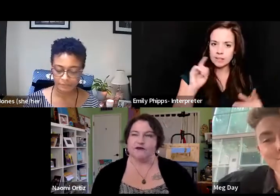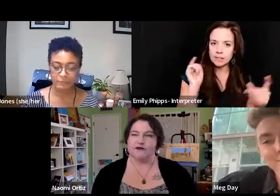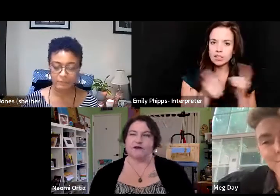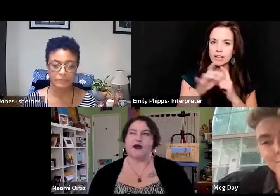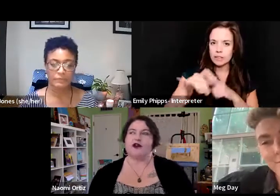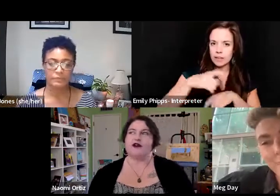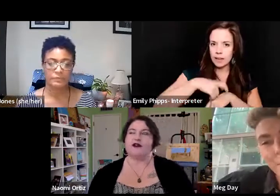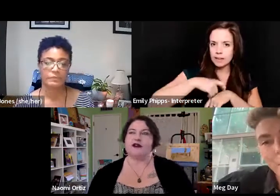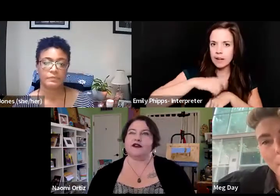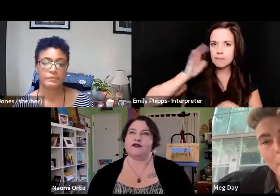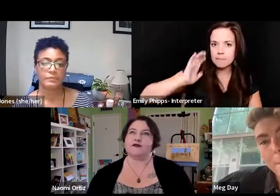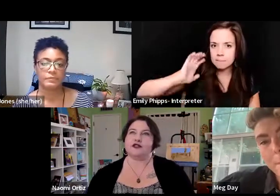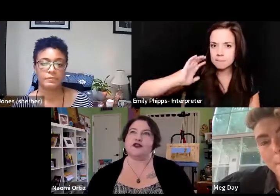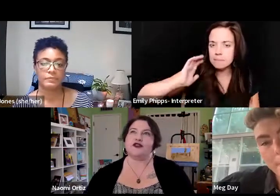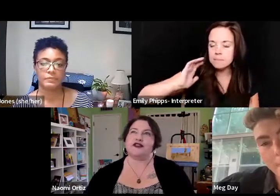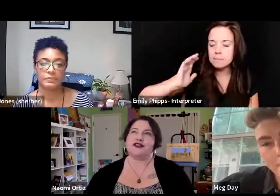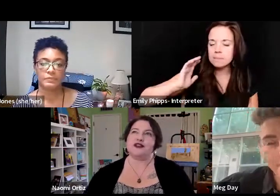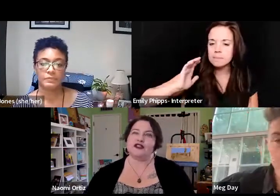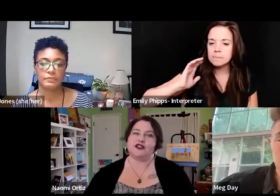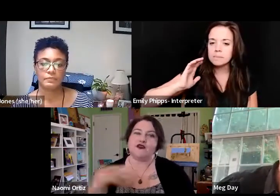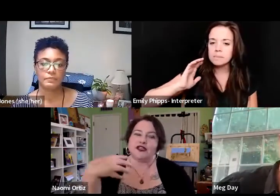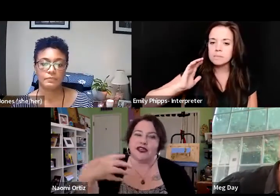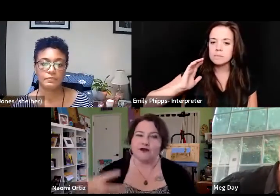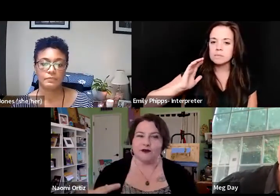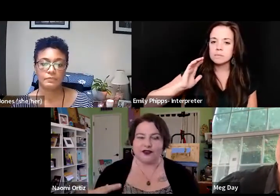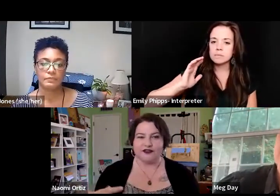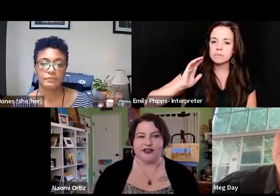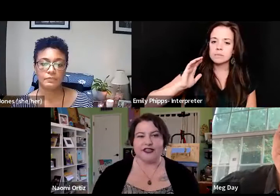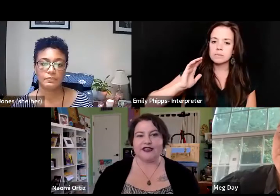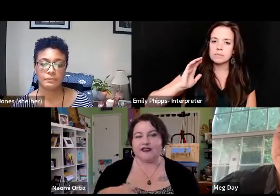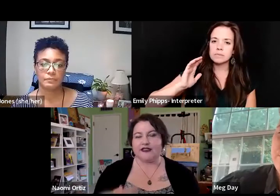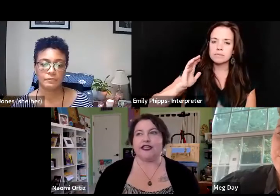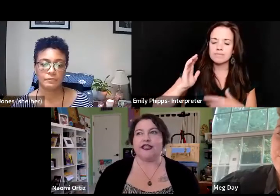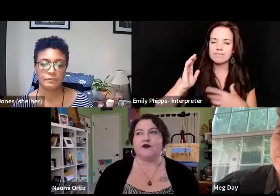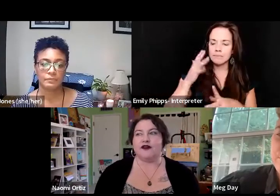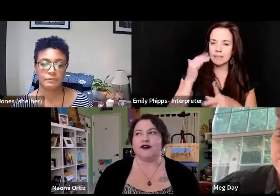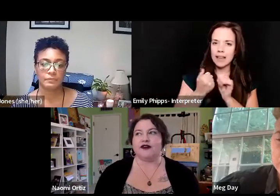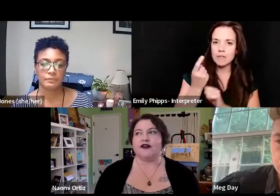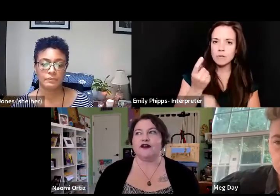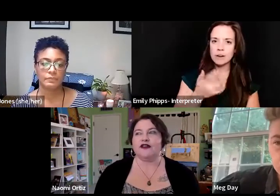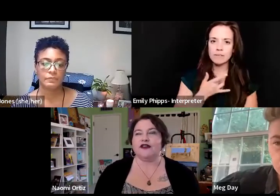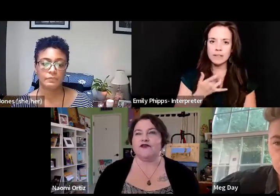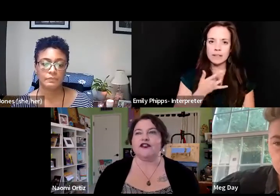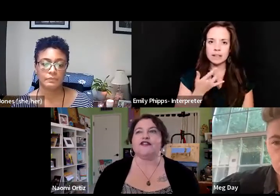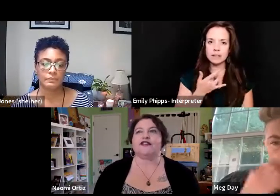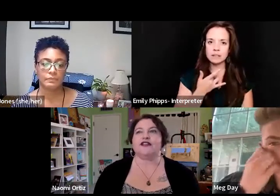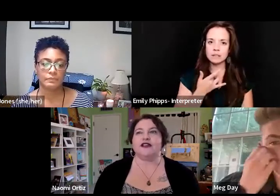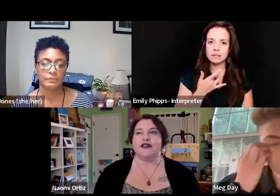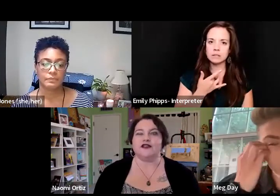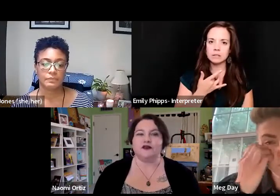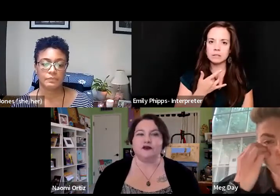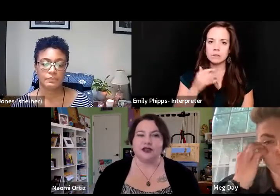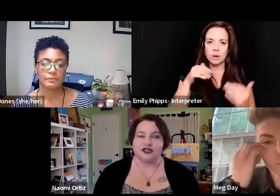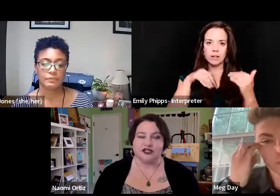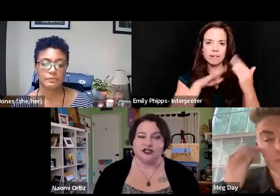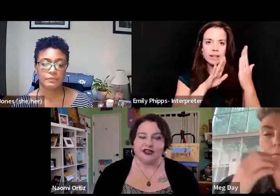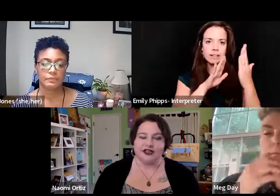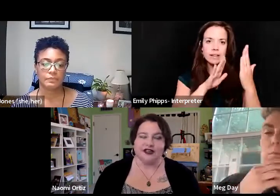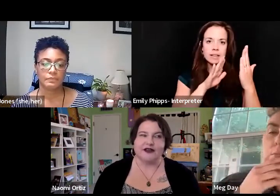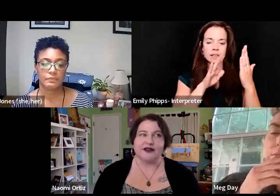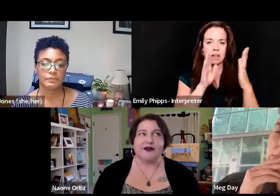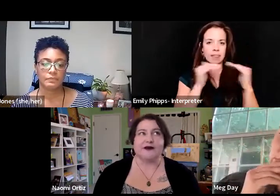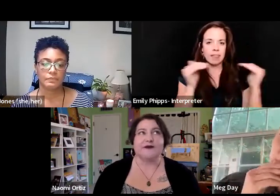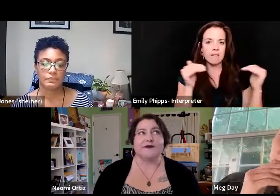between, you know, like everybody feeling like they were facing a level of oppression